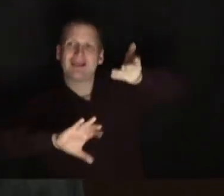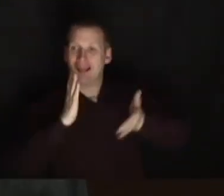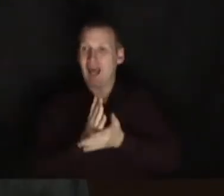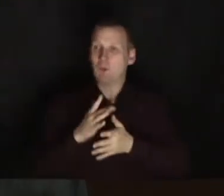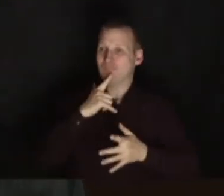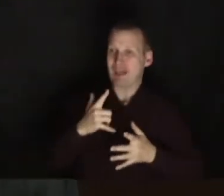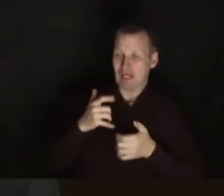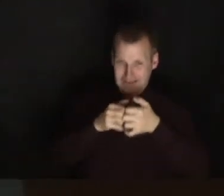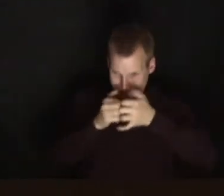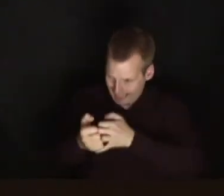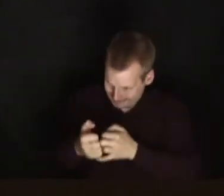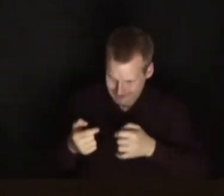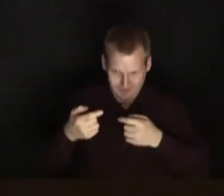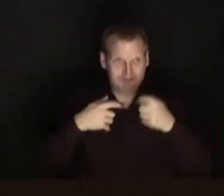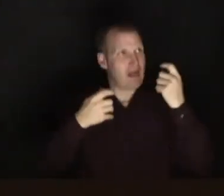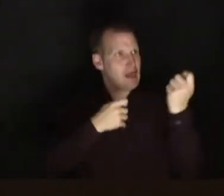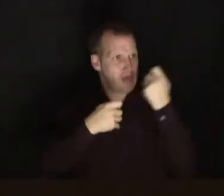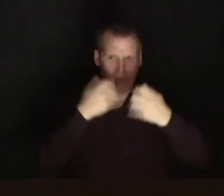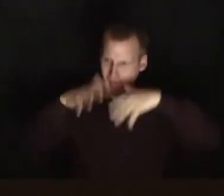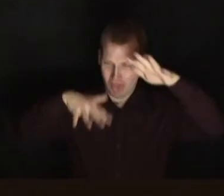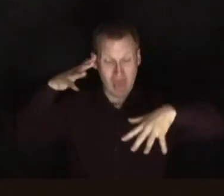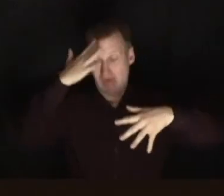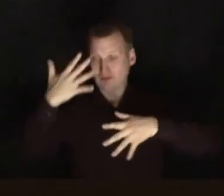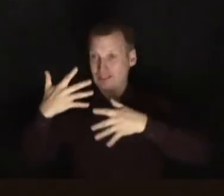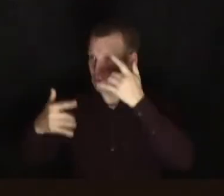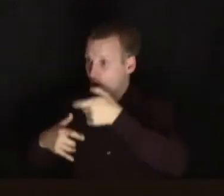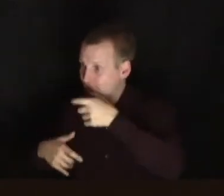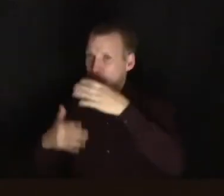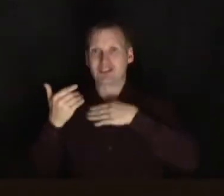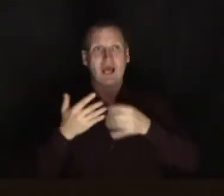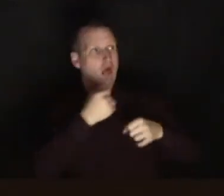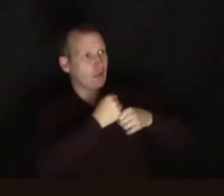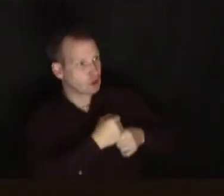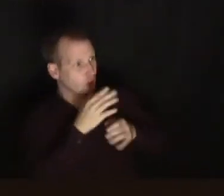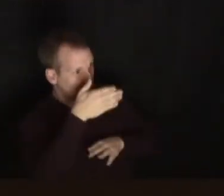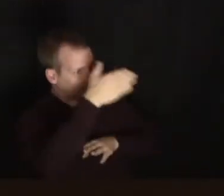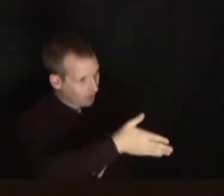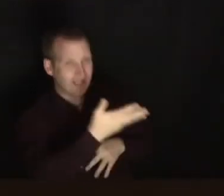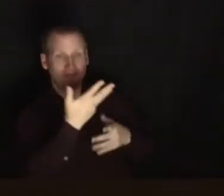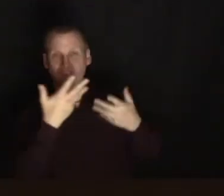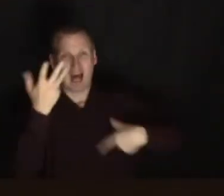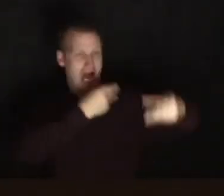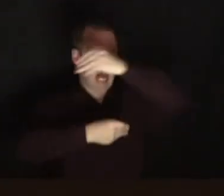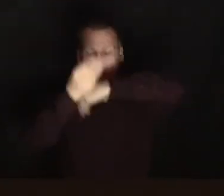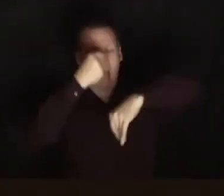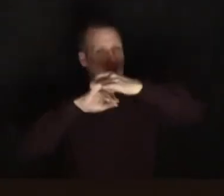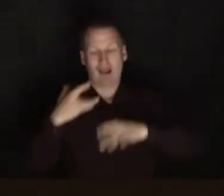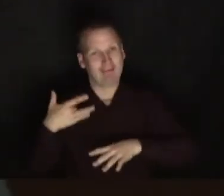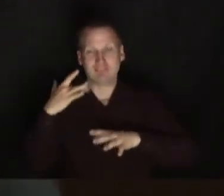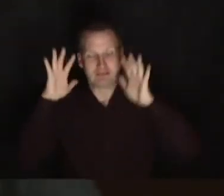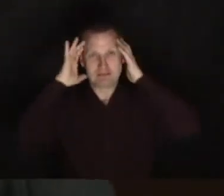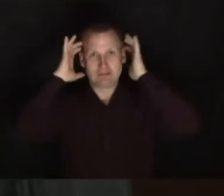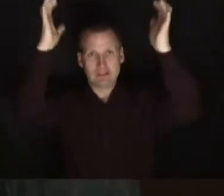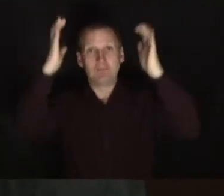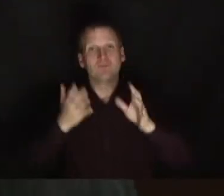texting at the same time trying to swap with someone at the coffee rotor for church because you're going away at the weekend and in that